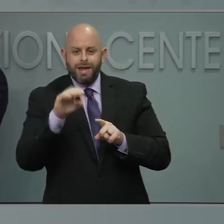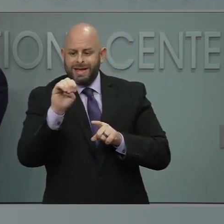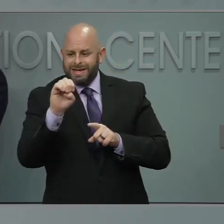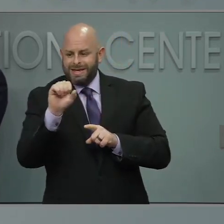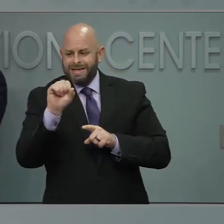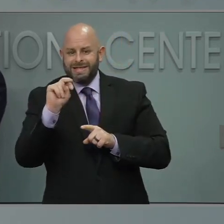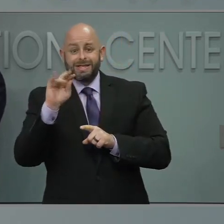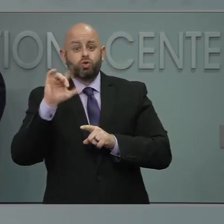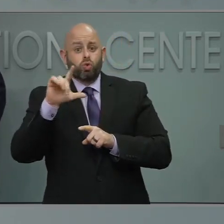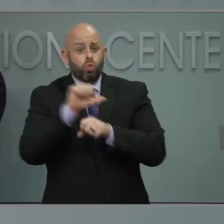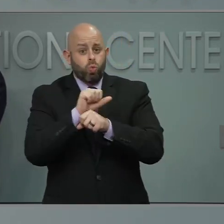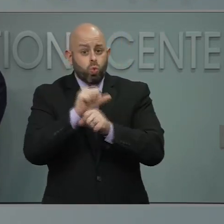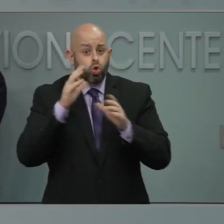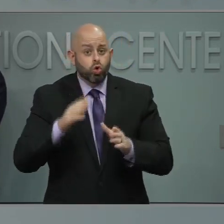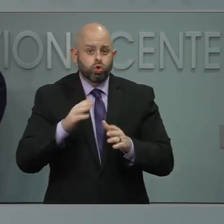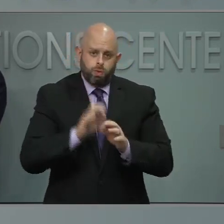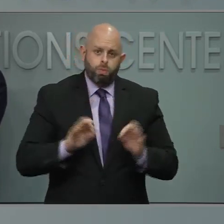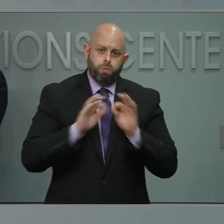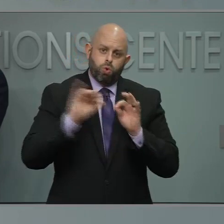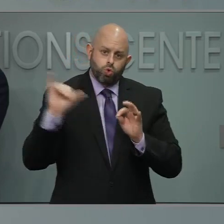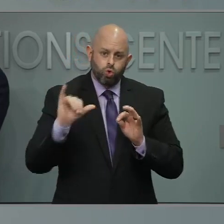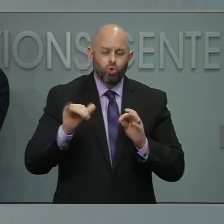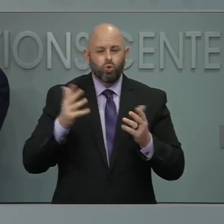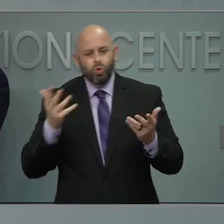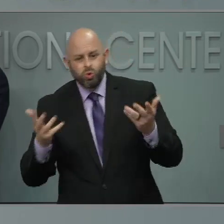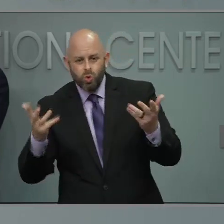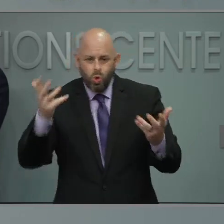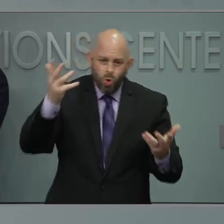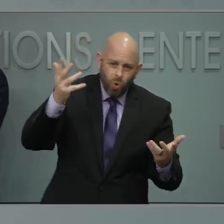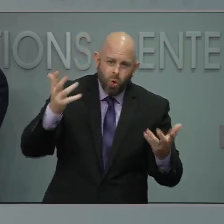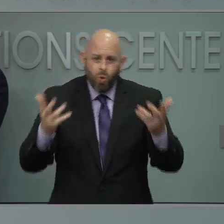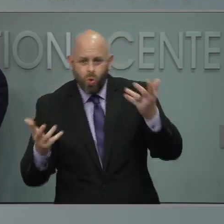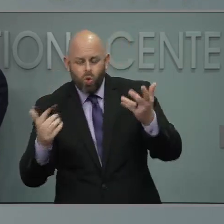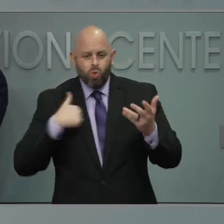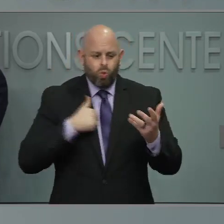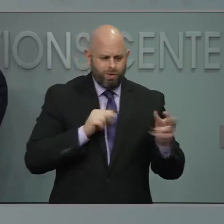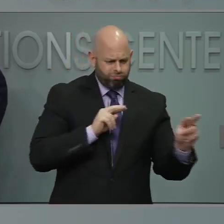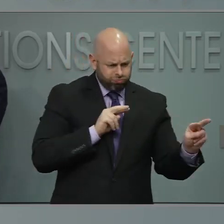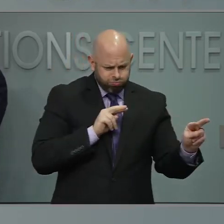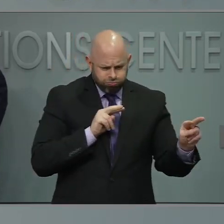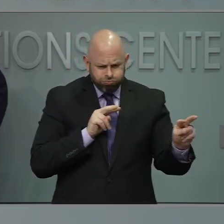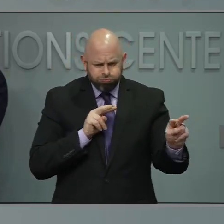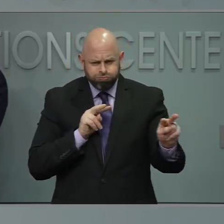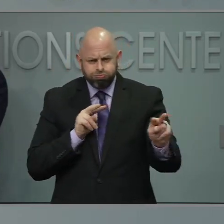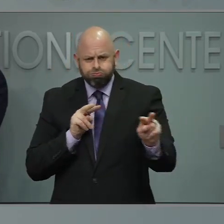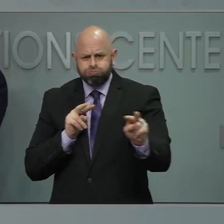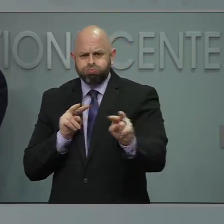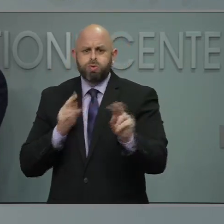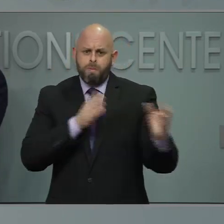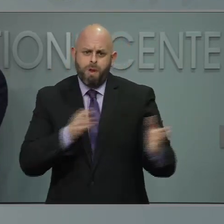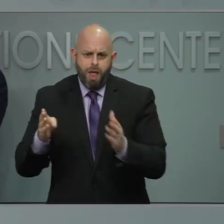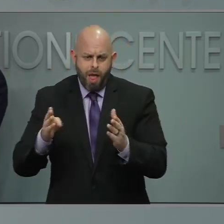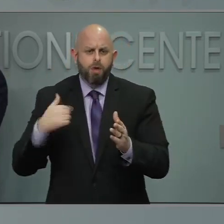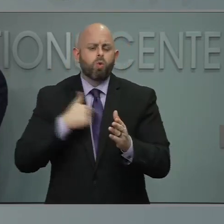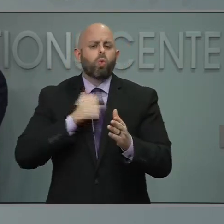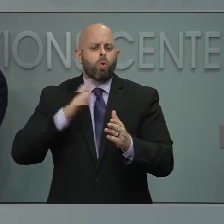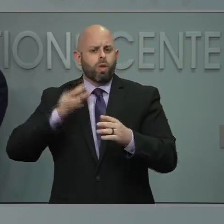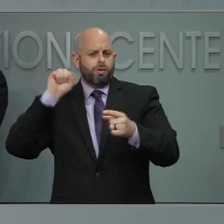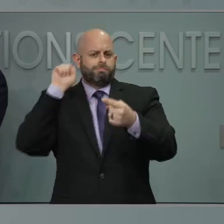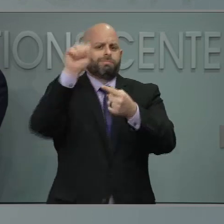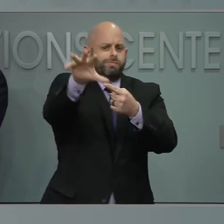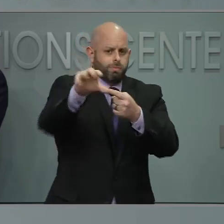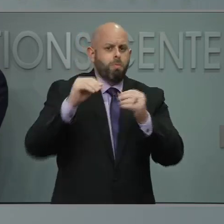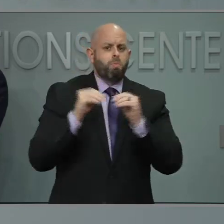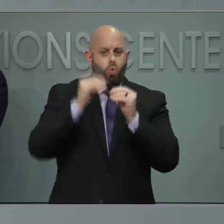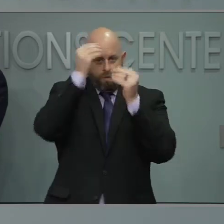workers are important. And so we're going to look at what we have before us and you'll hear something from us this week on